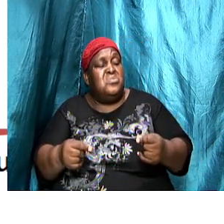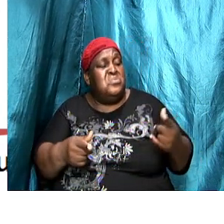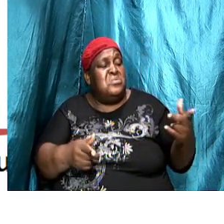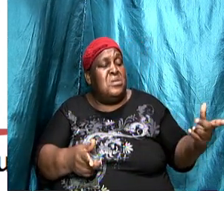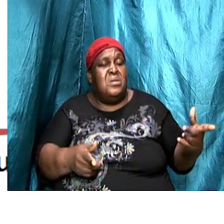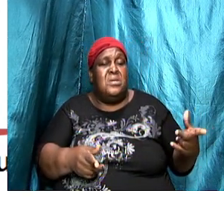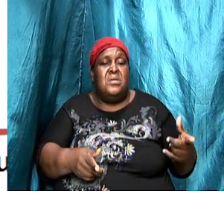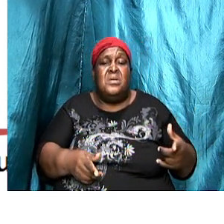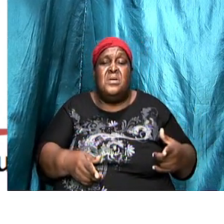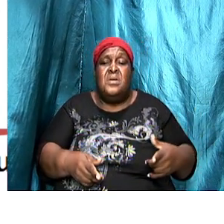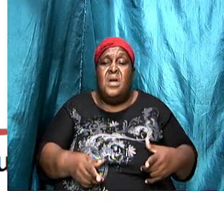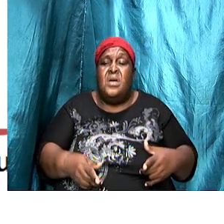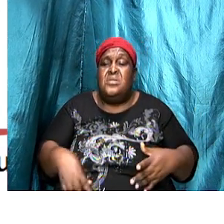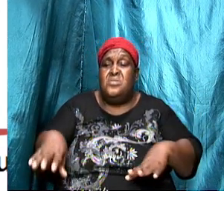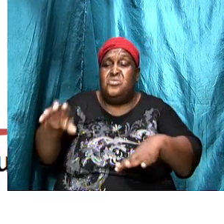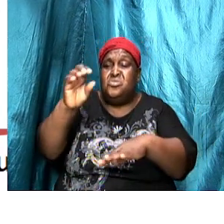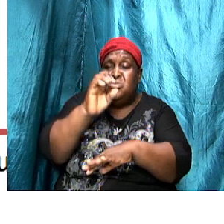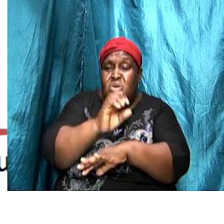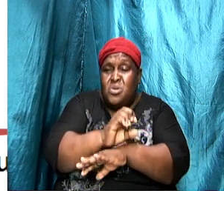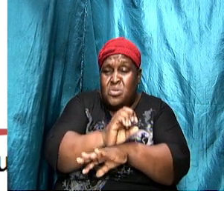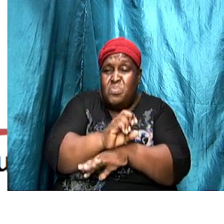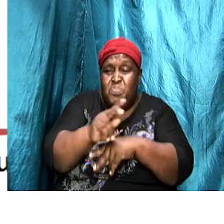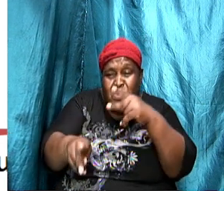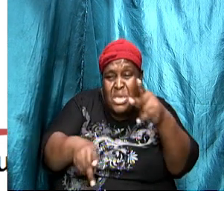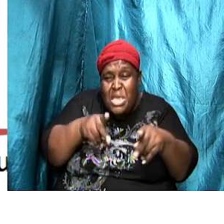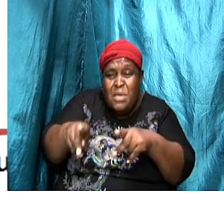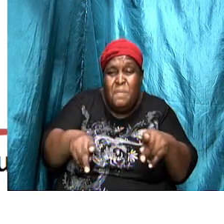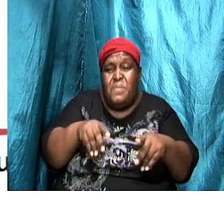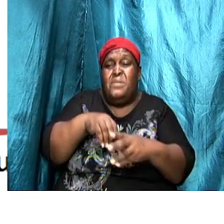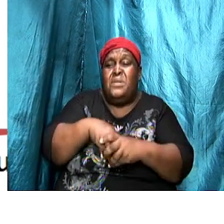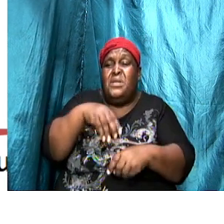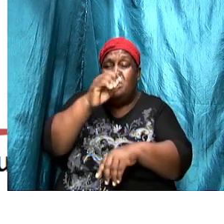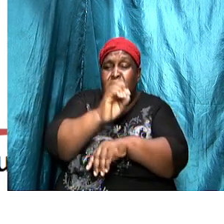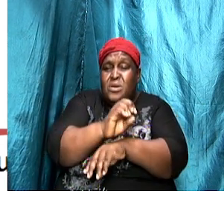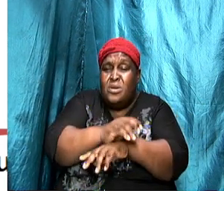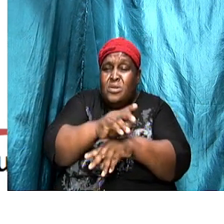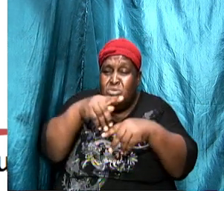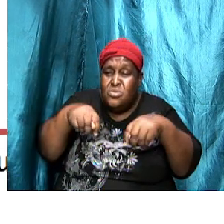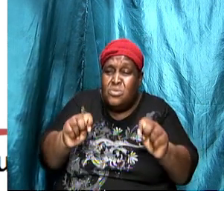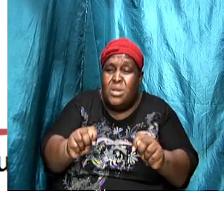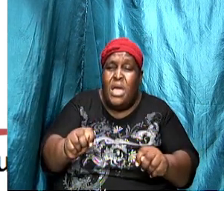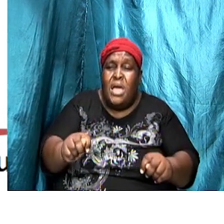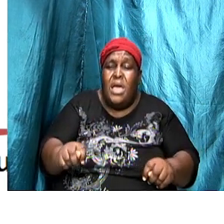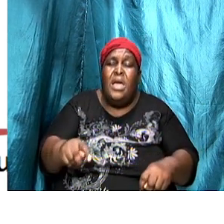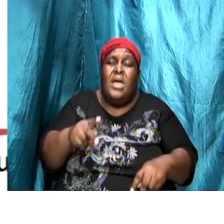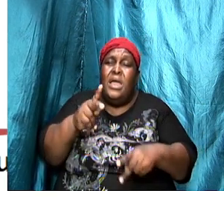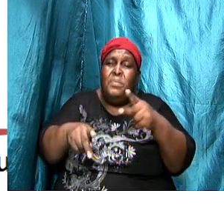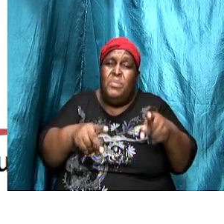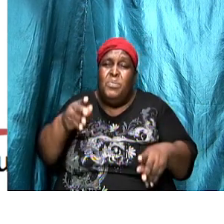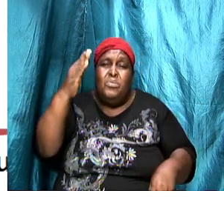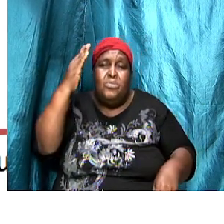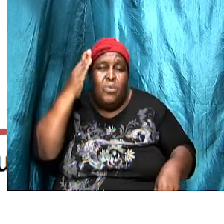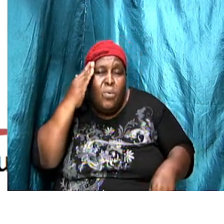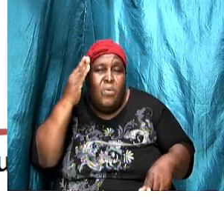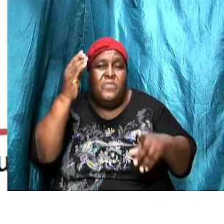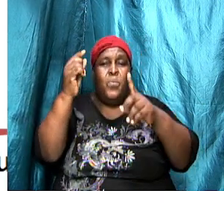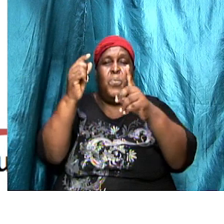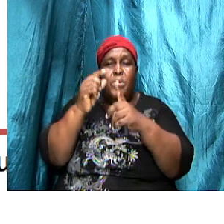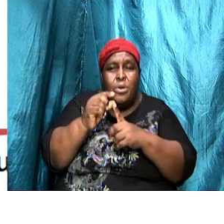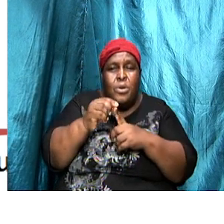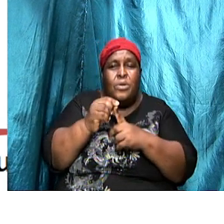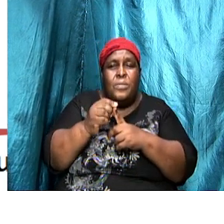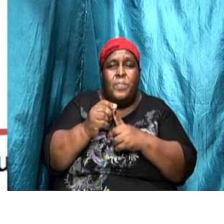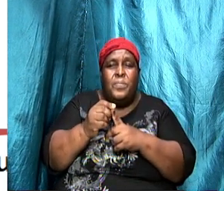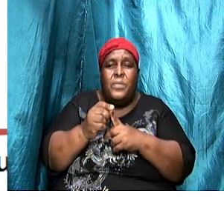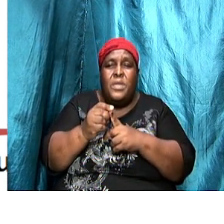tried them and I'm glad for that they knew the word and brothers and sisters I am saying to